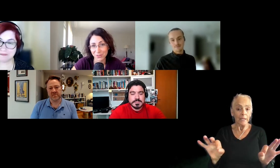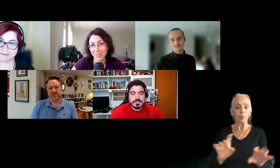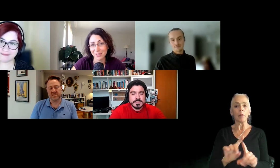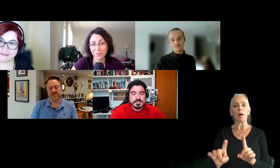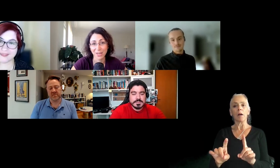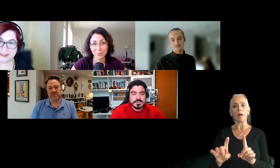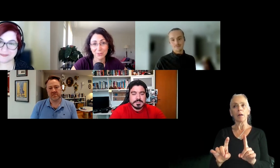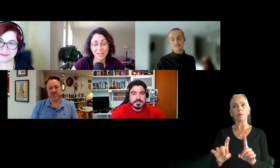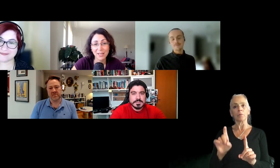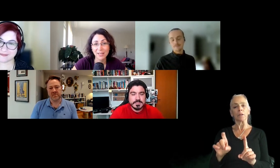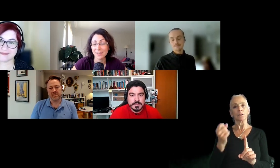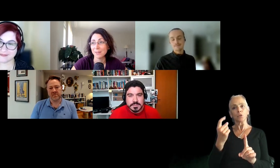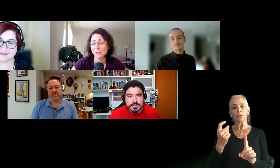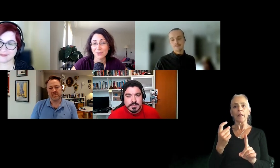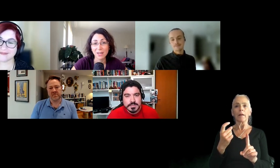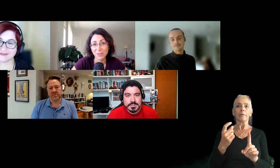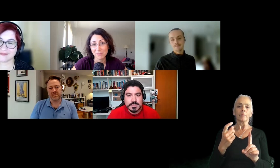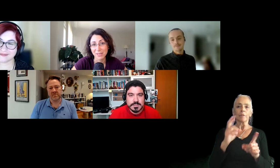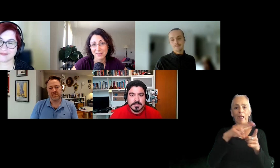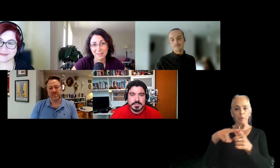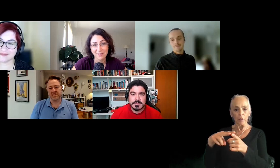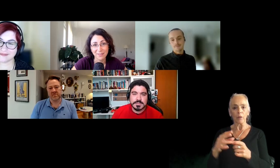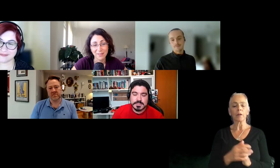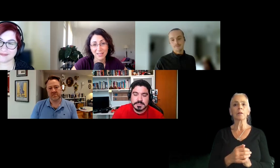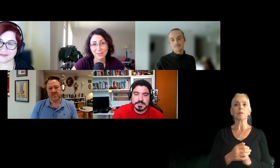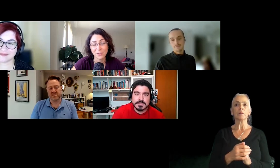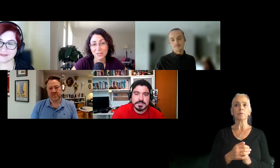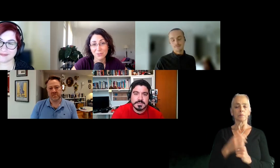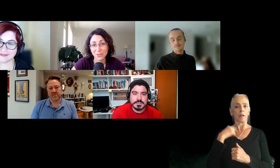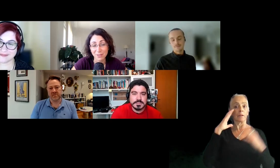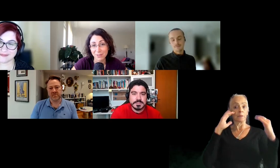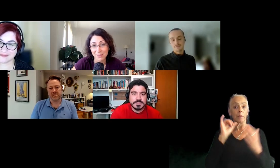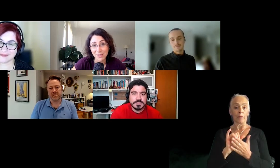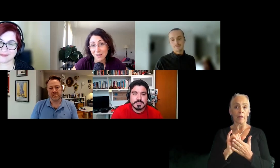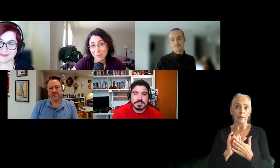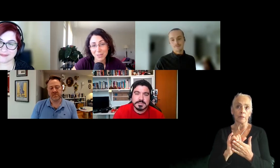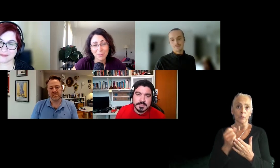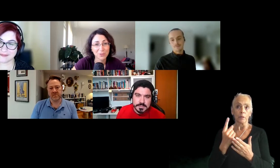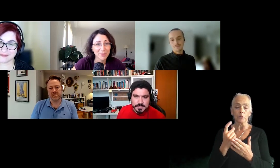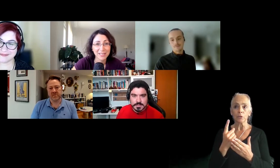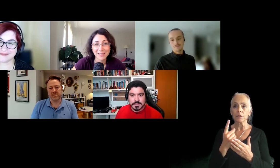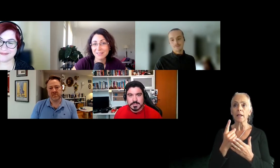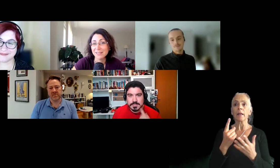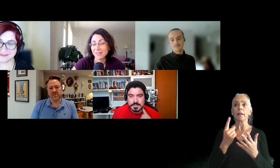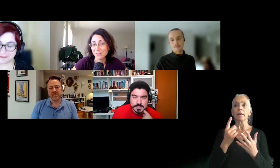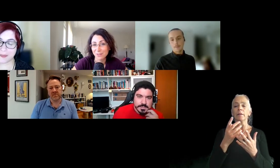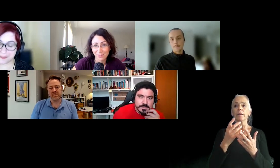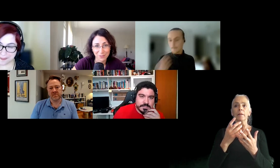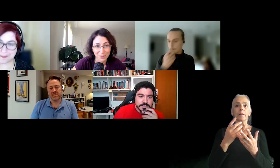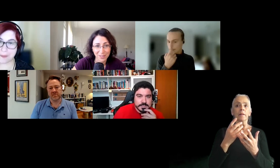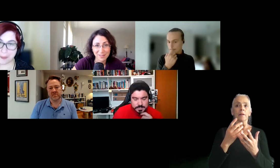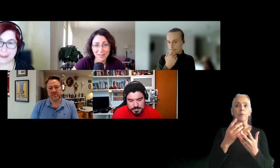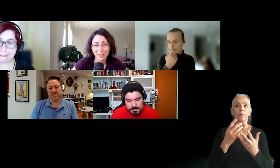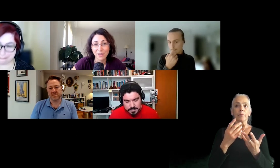have an understanding in the vocabulary. Uh, so that I would expect, uh, that at the very least understand what is Vesla, being able to explain it and that's